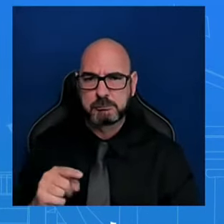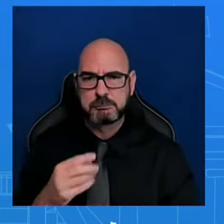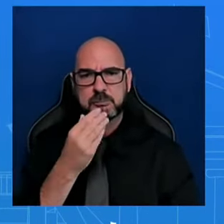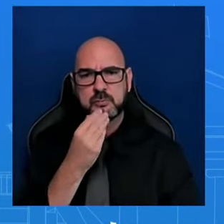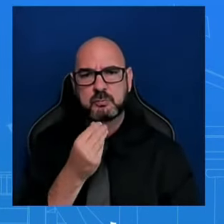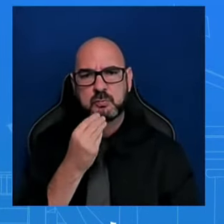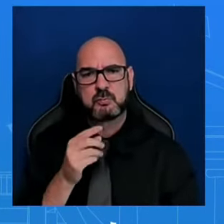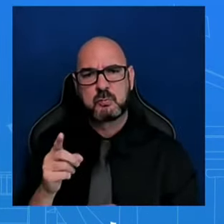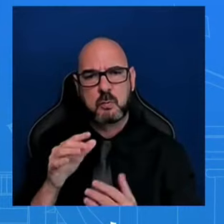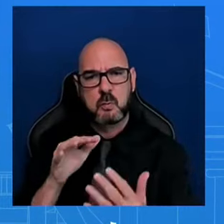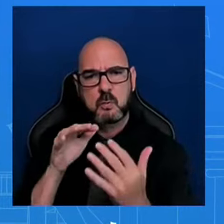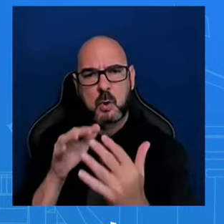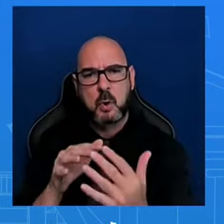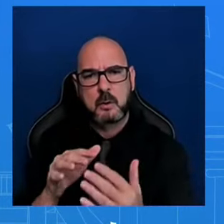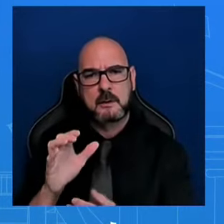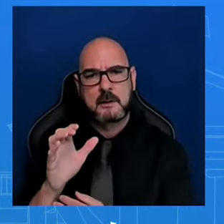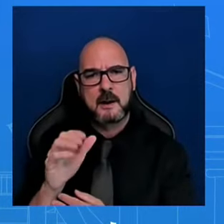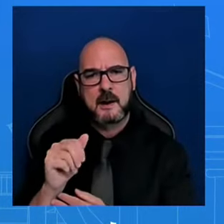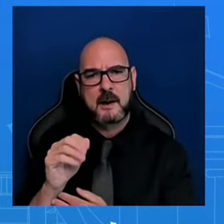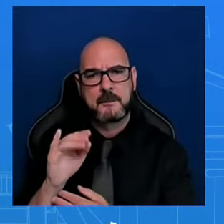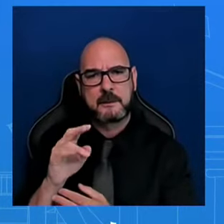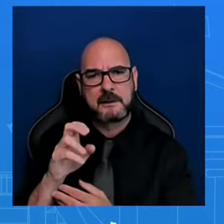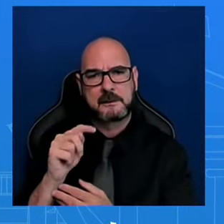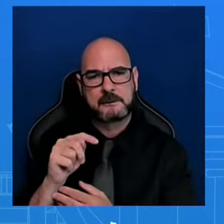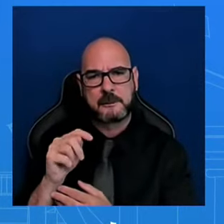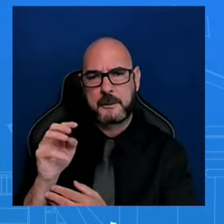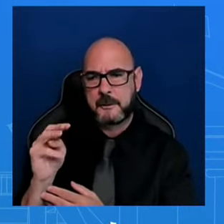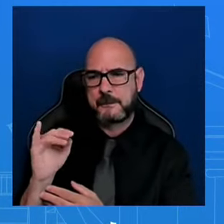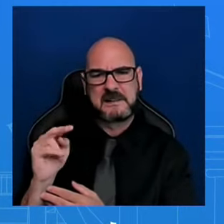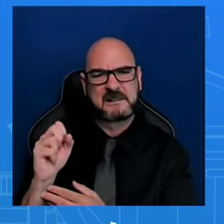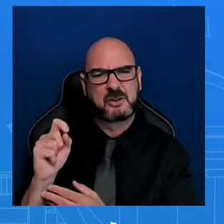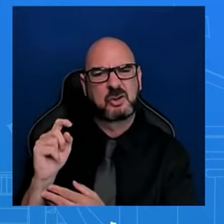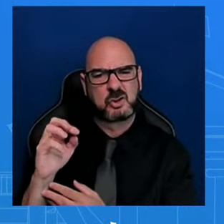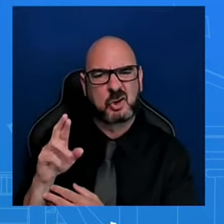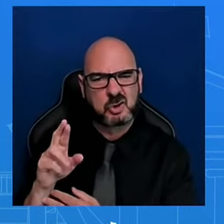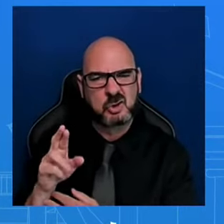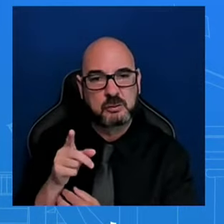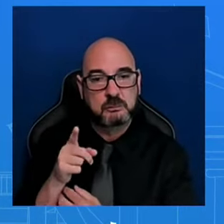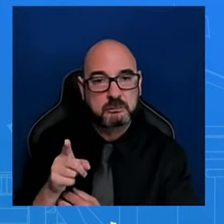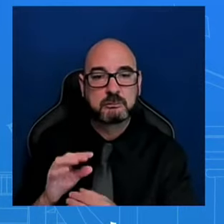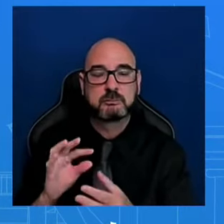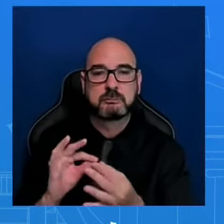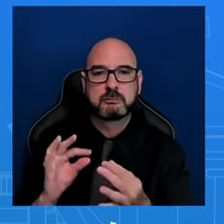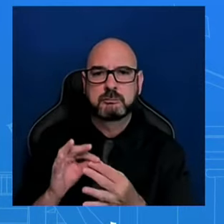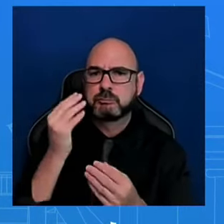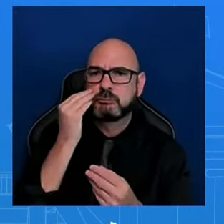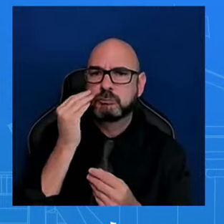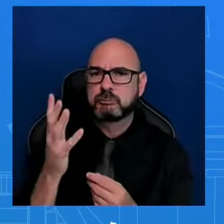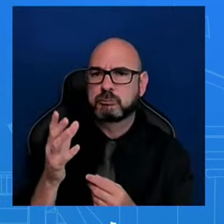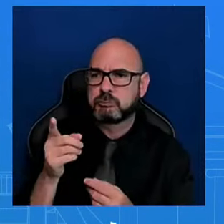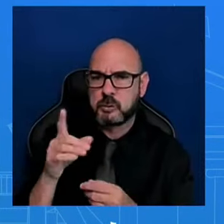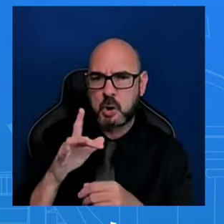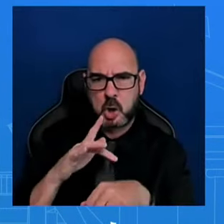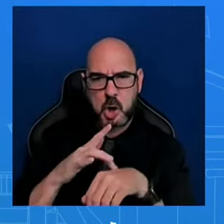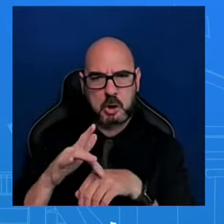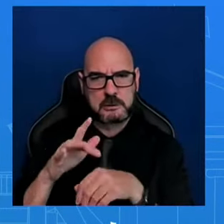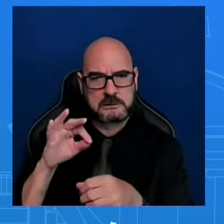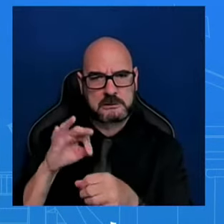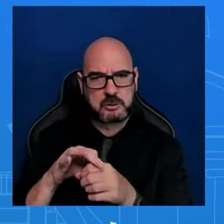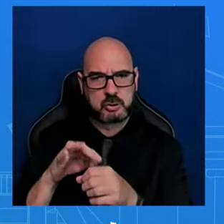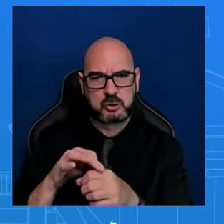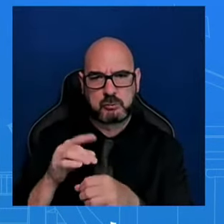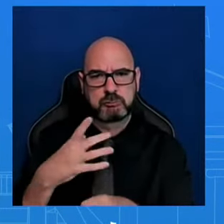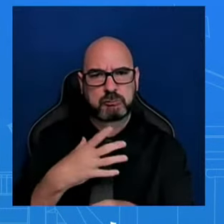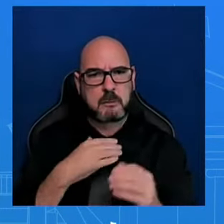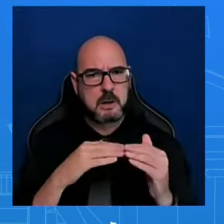White House stand? We're not going to get involved in the Israeli government or any government's elections. That is something for them to decide on. It's not coming